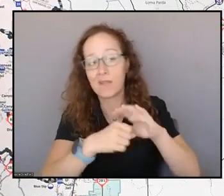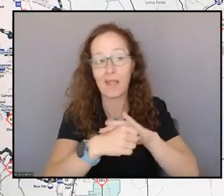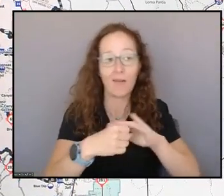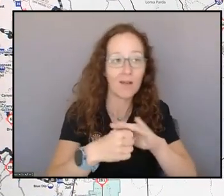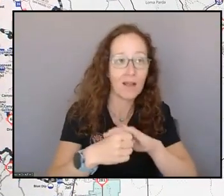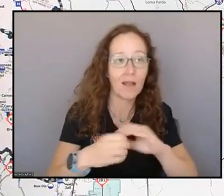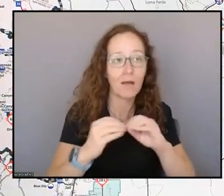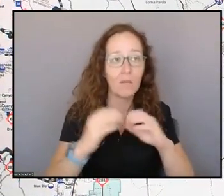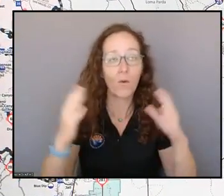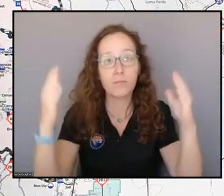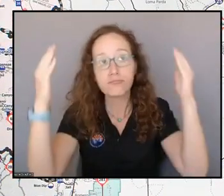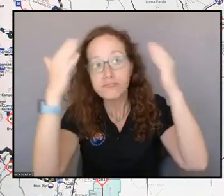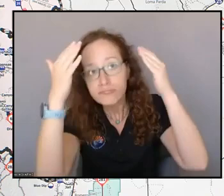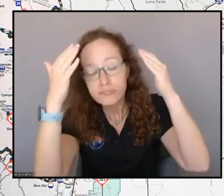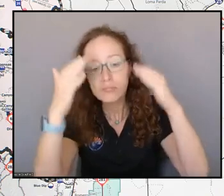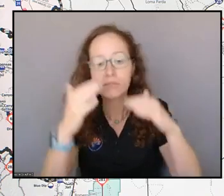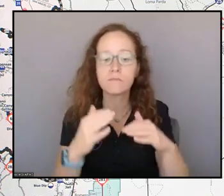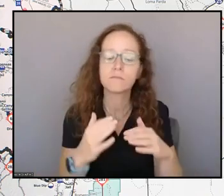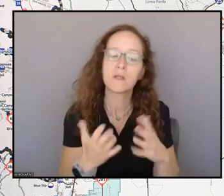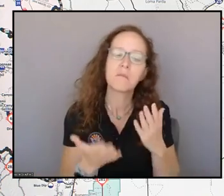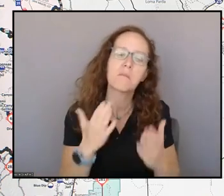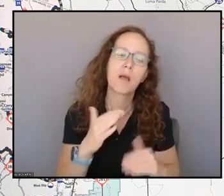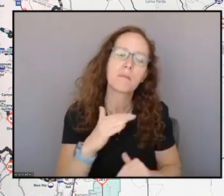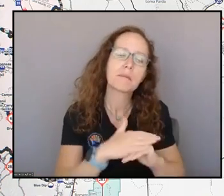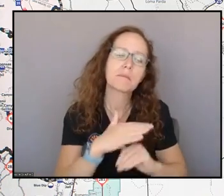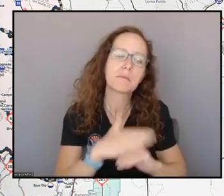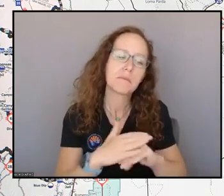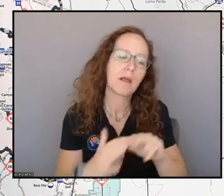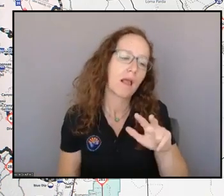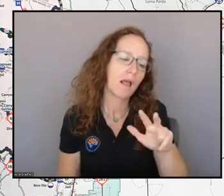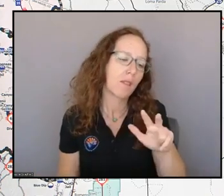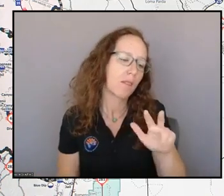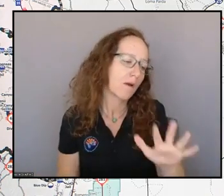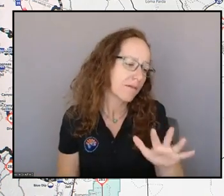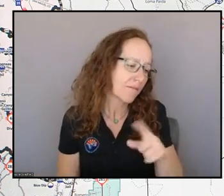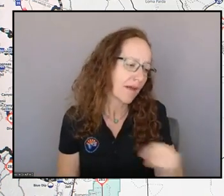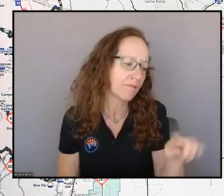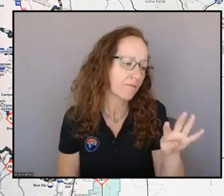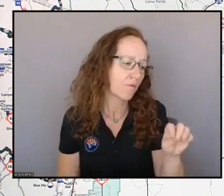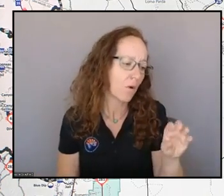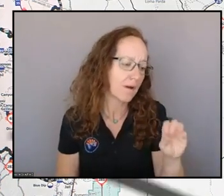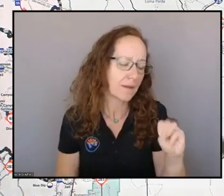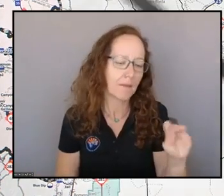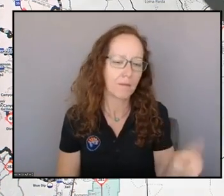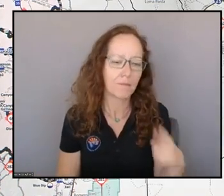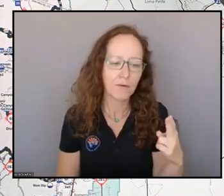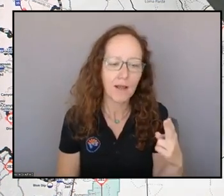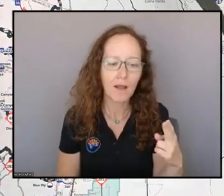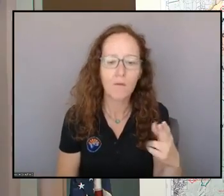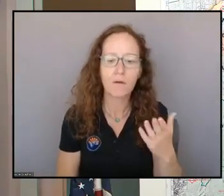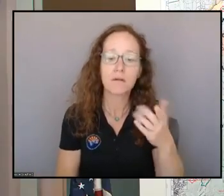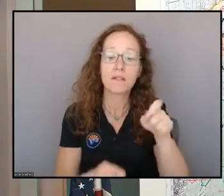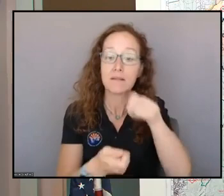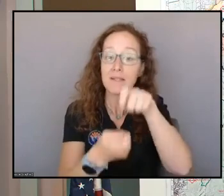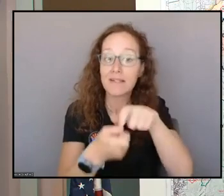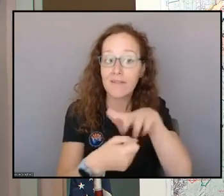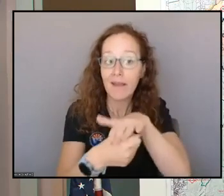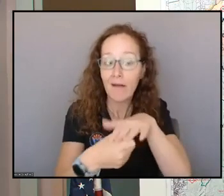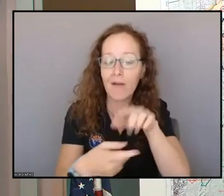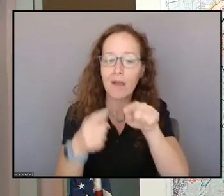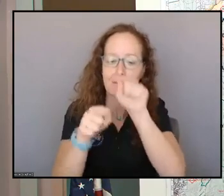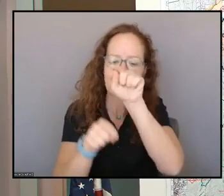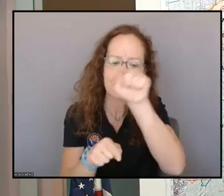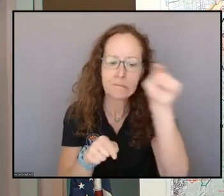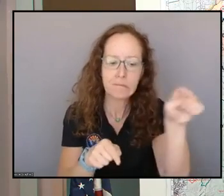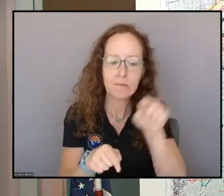into, you know, gusts around 35 to 40, maybe localized to 45. As we get up, you know, into the Moro